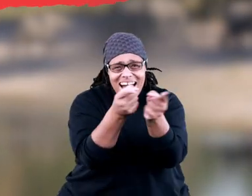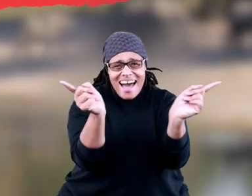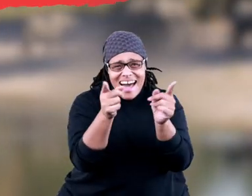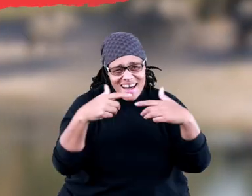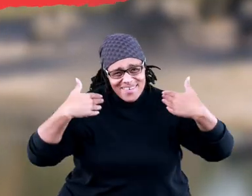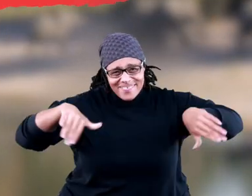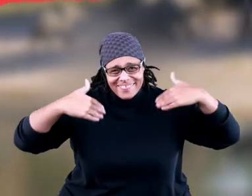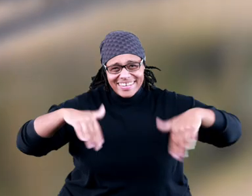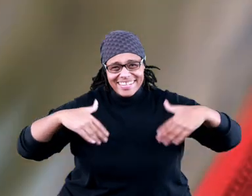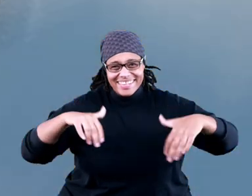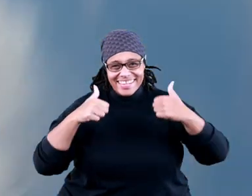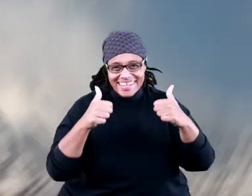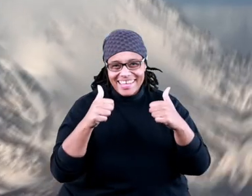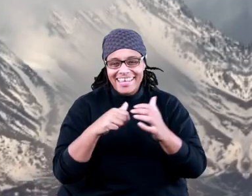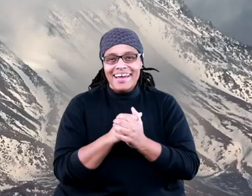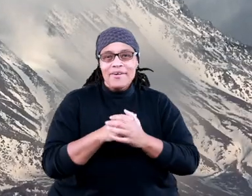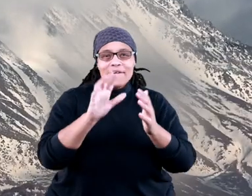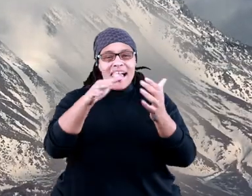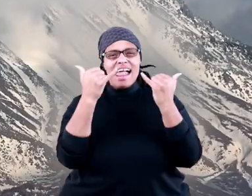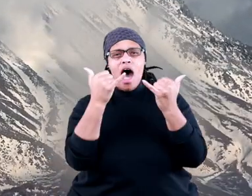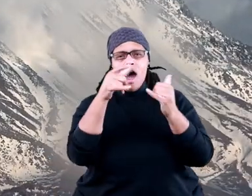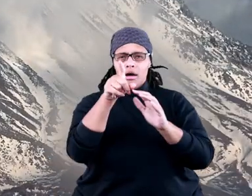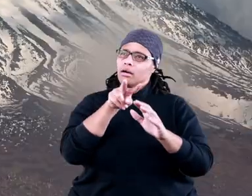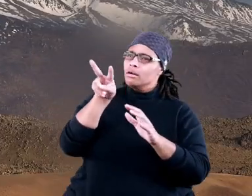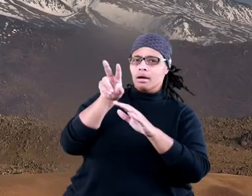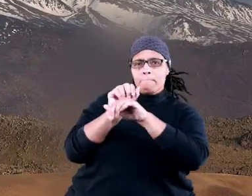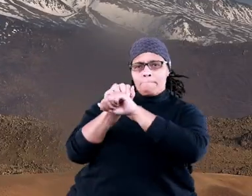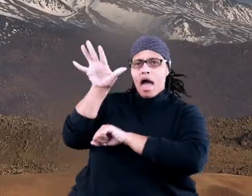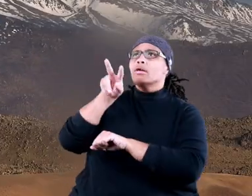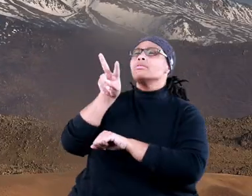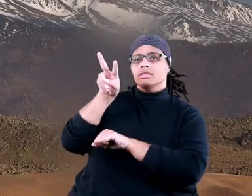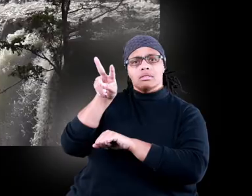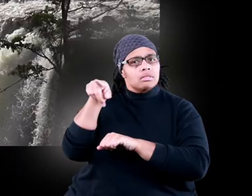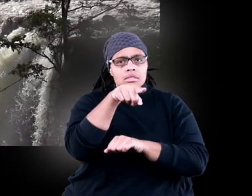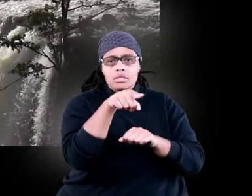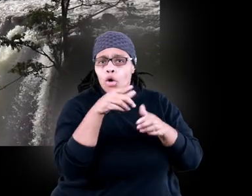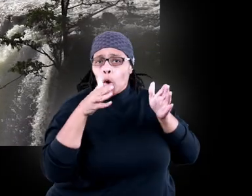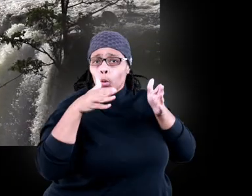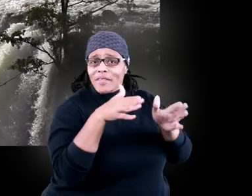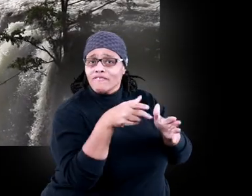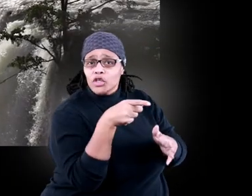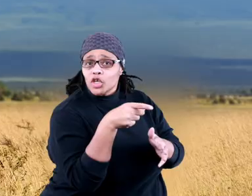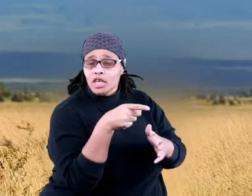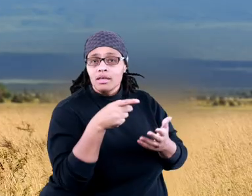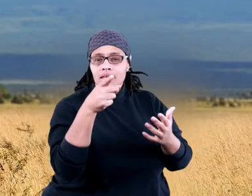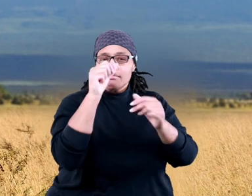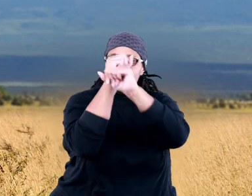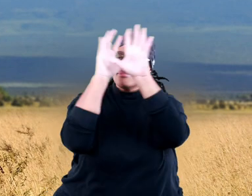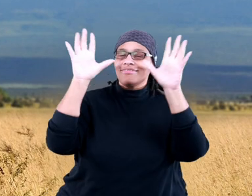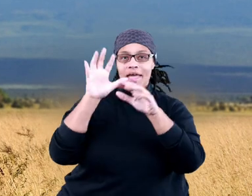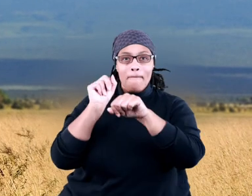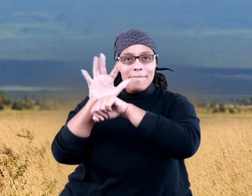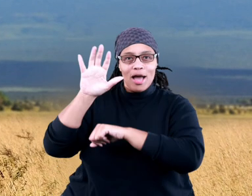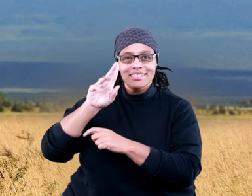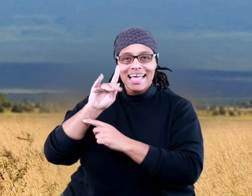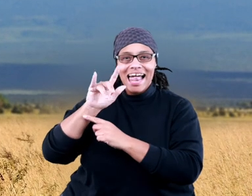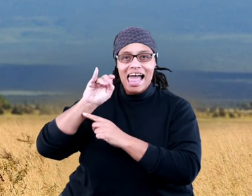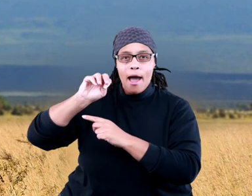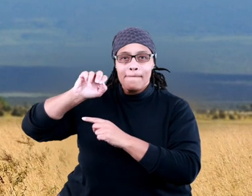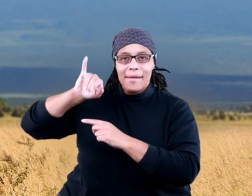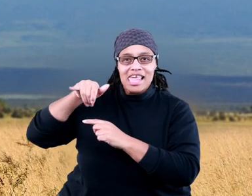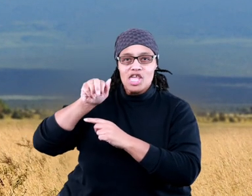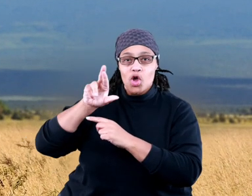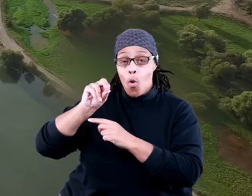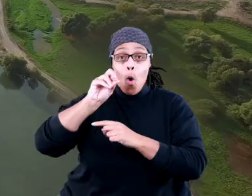job, everybody! The next time you look at a tall mountain or a river, you can think of Mount